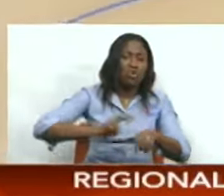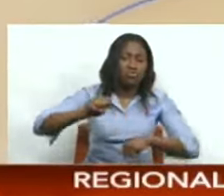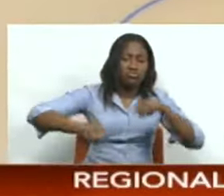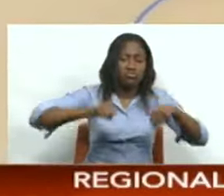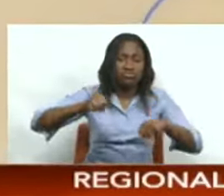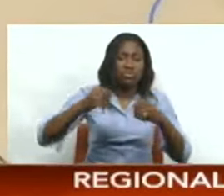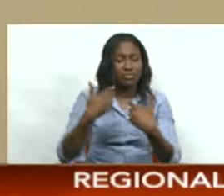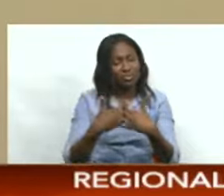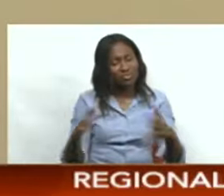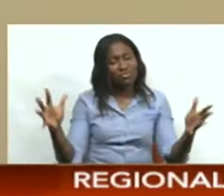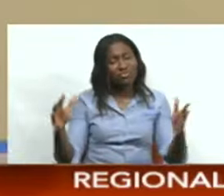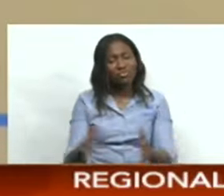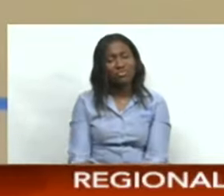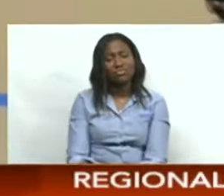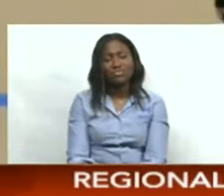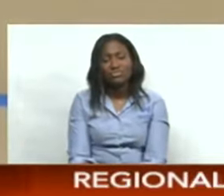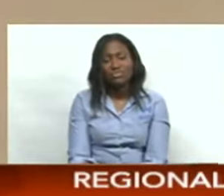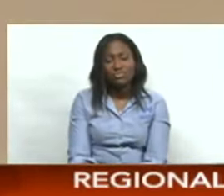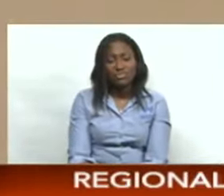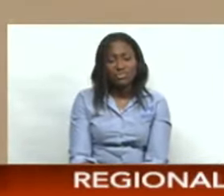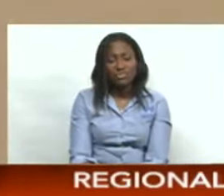Rajiv Sureting, CNT3 Sport.